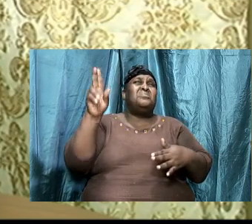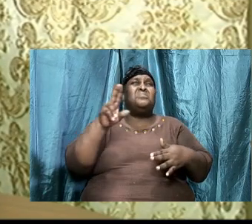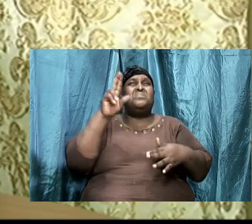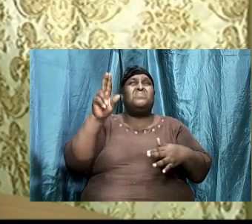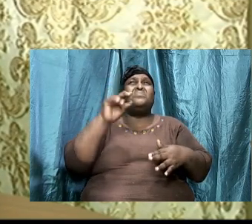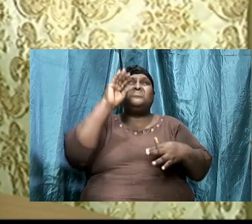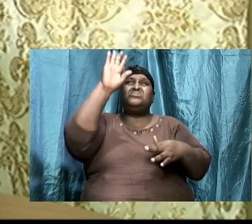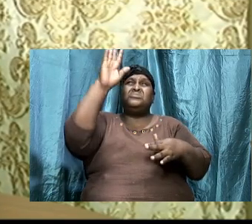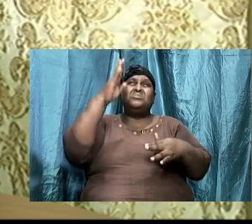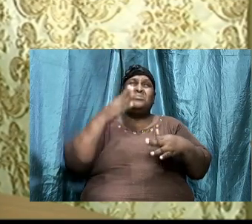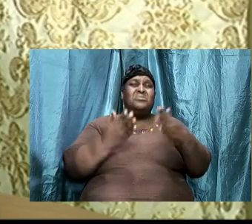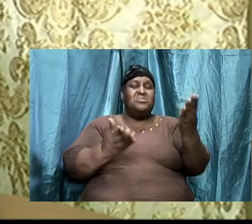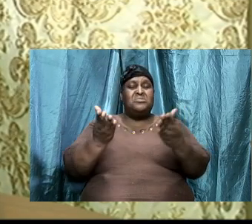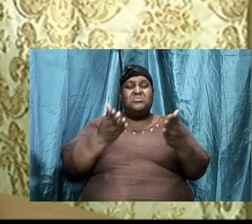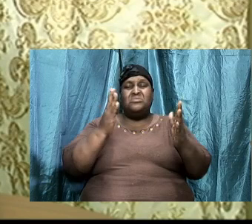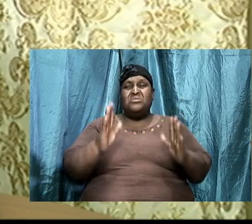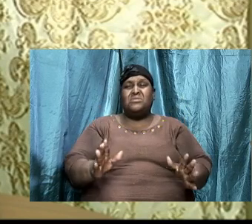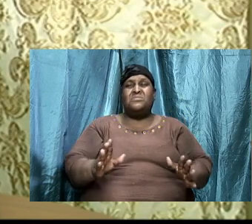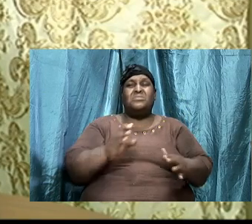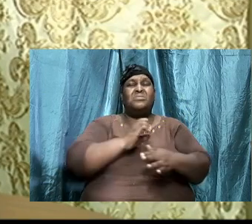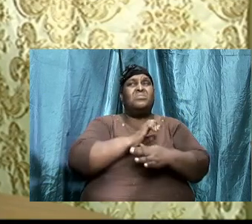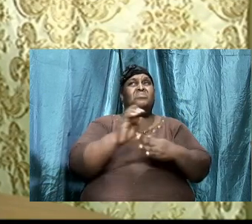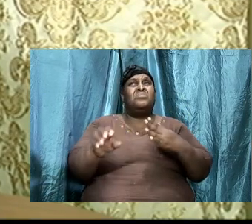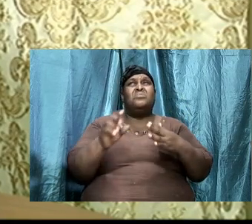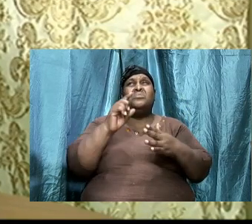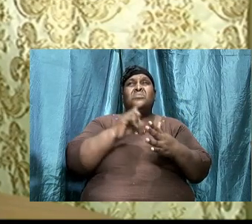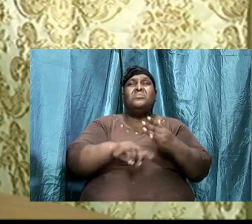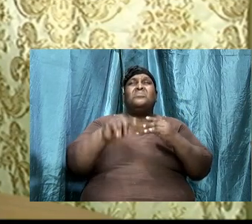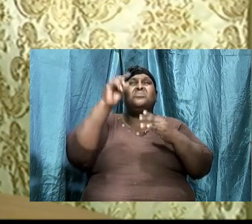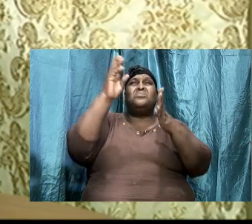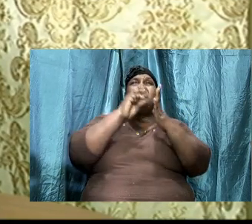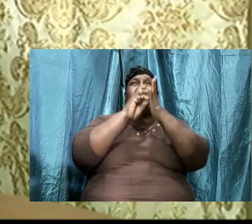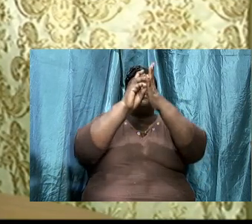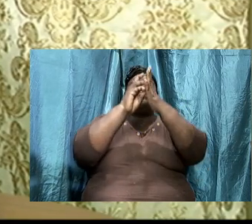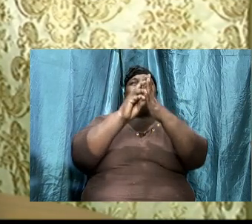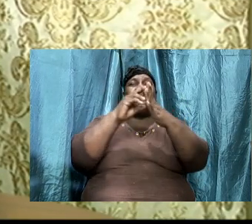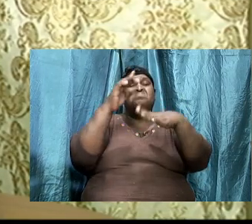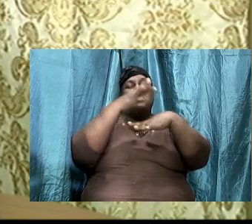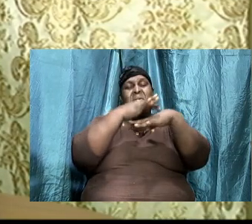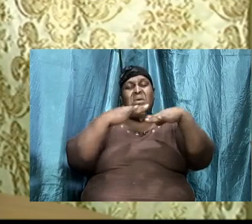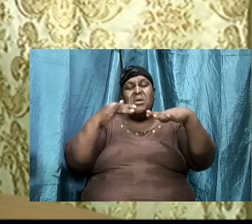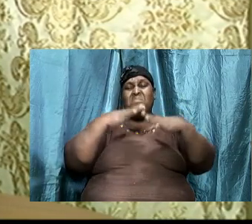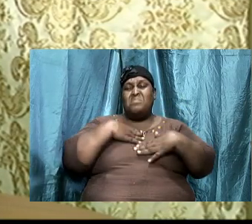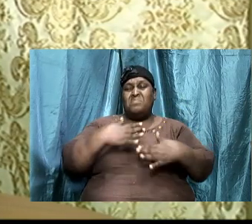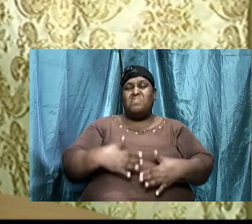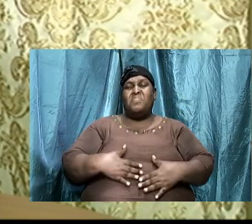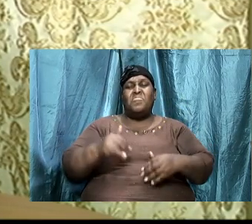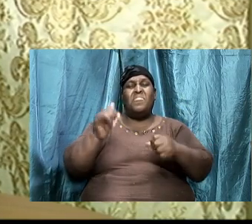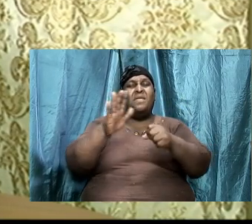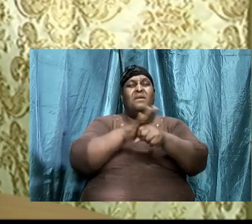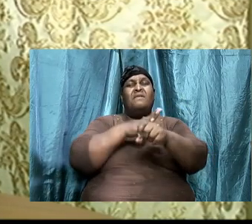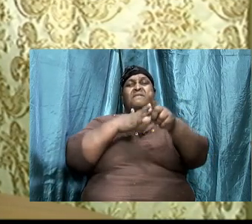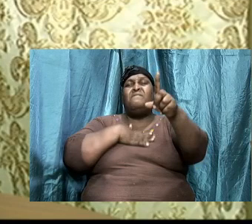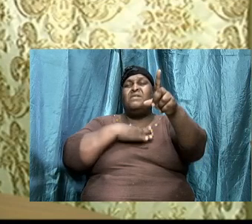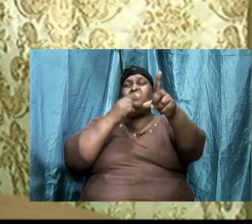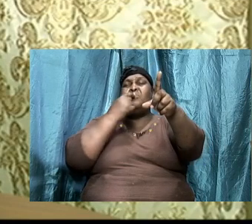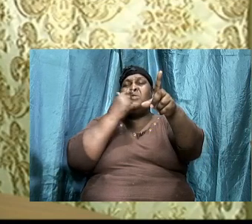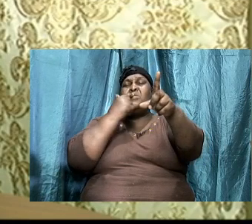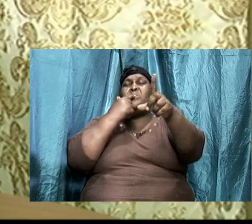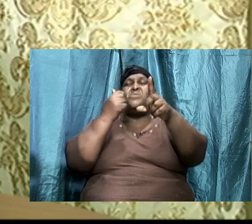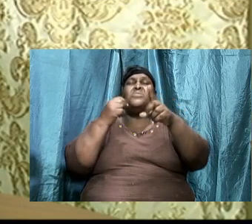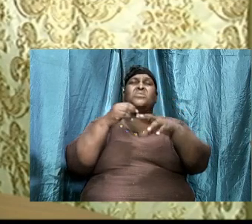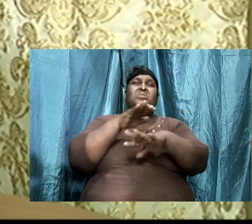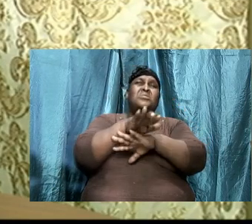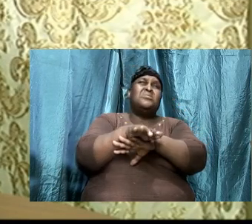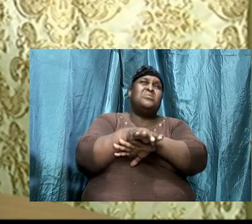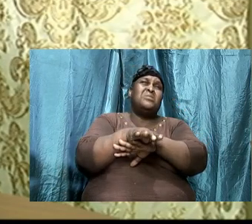accomplish what you will. I am a vessel, Lord Jesus, but God, fill my mouth tonight and accomplish what you will.